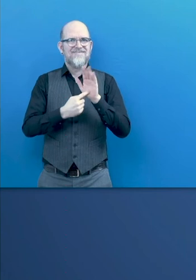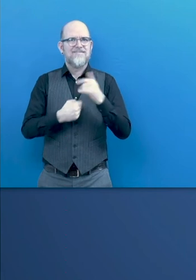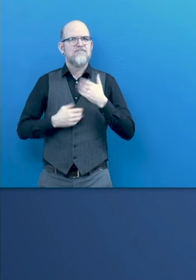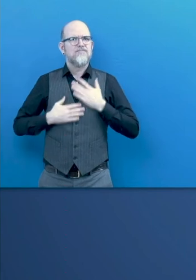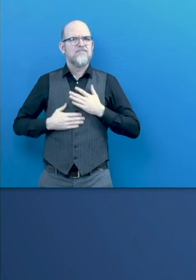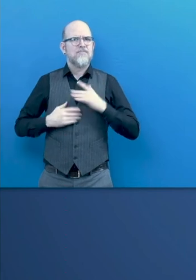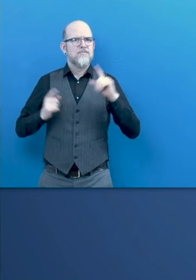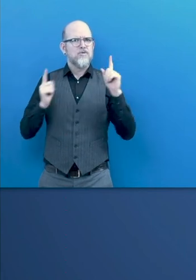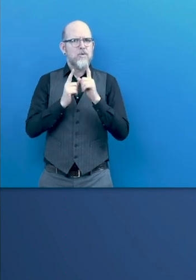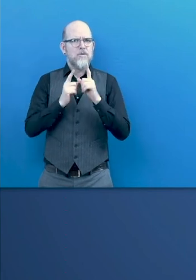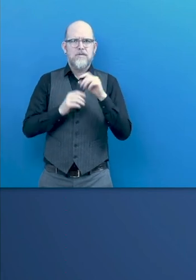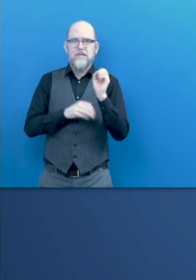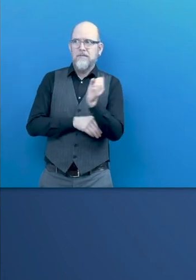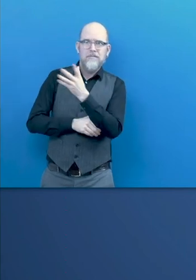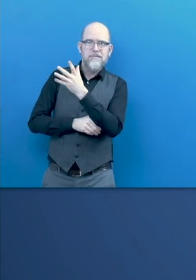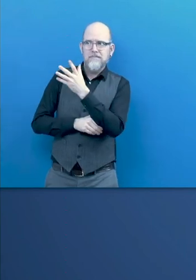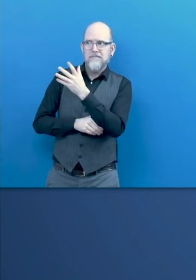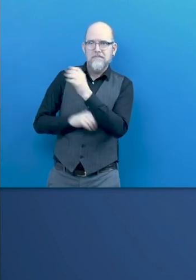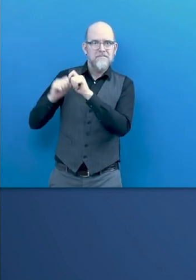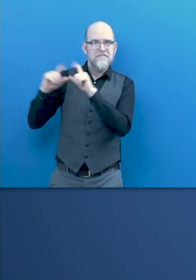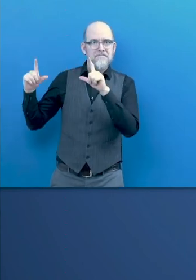hope all of you can see it.